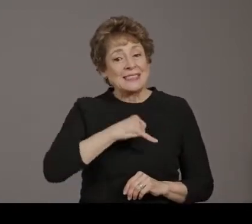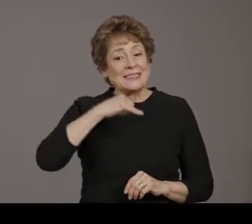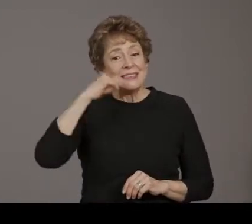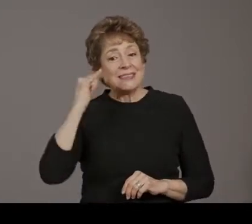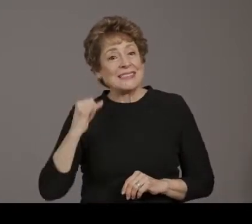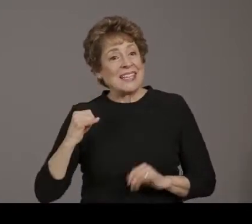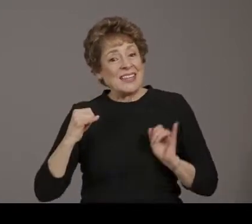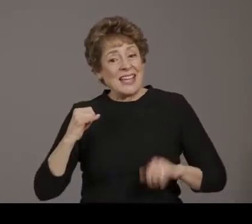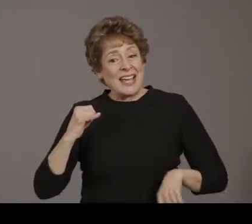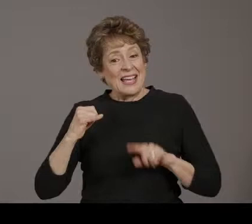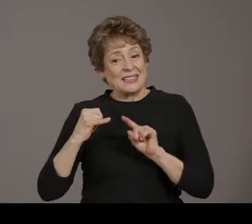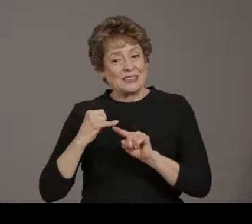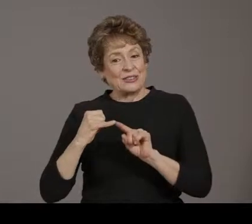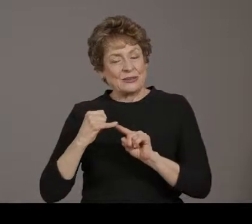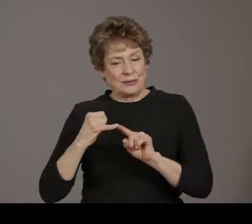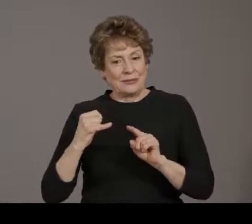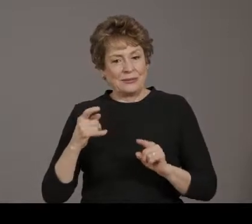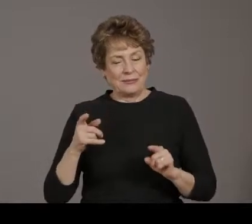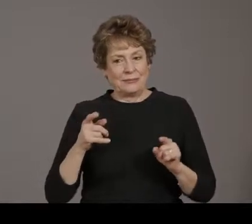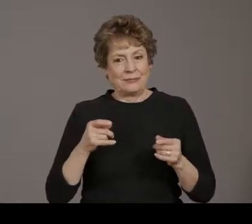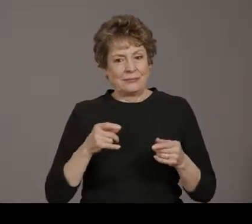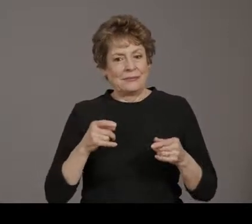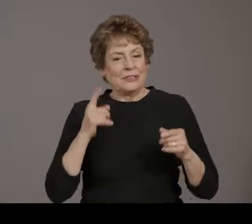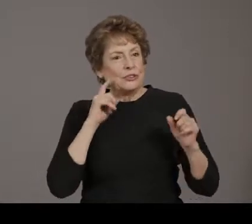still in place from this summer.